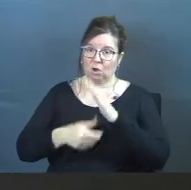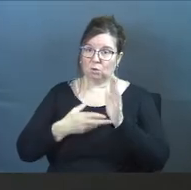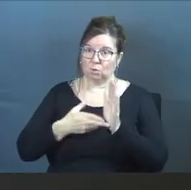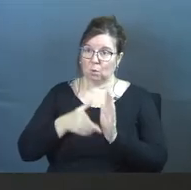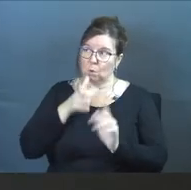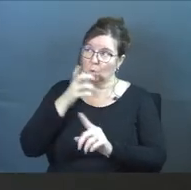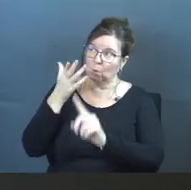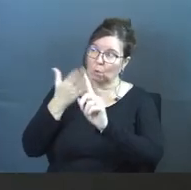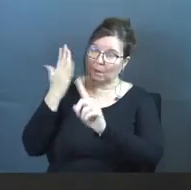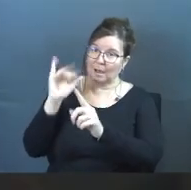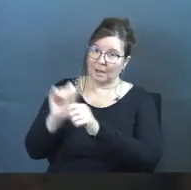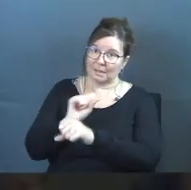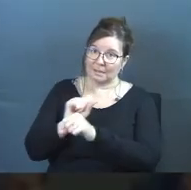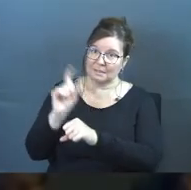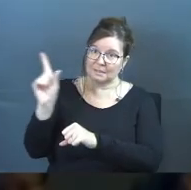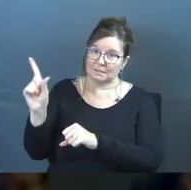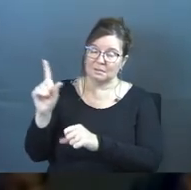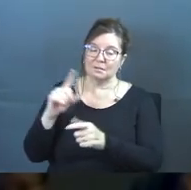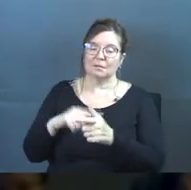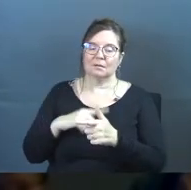truth of who God is,